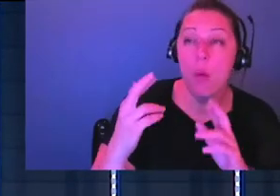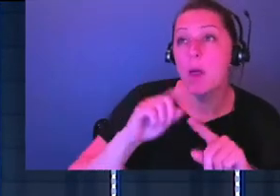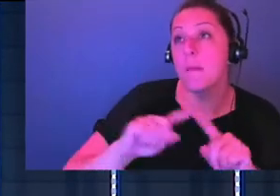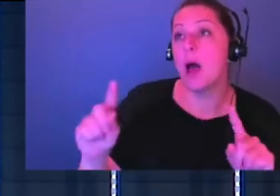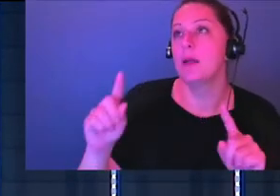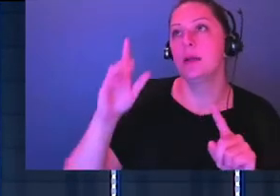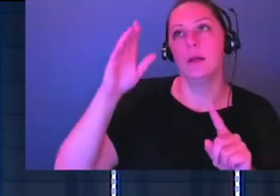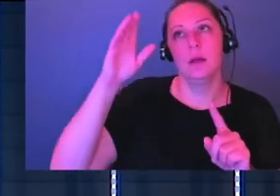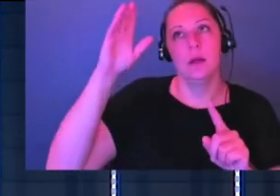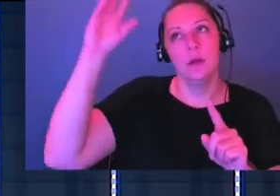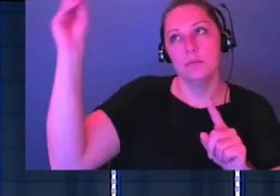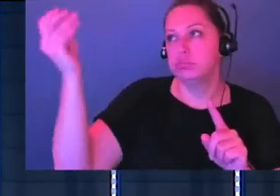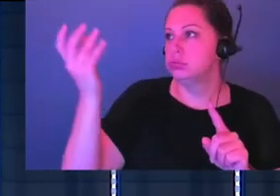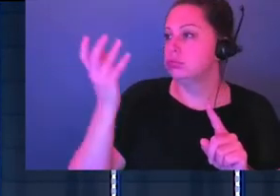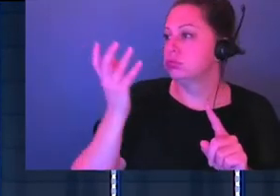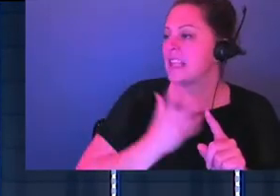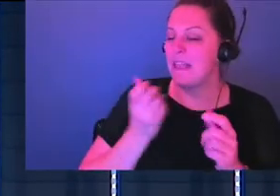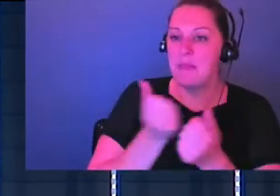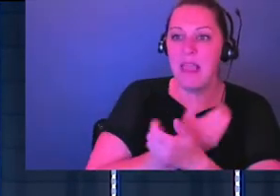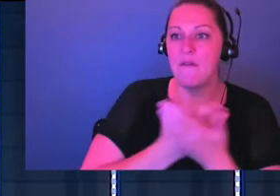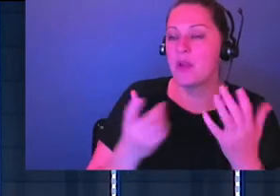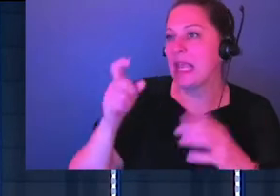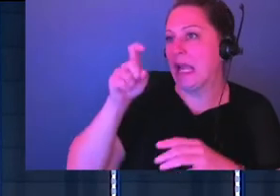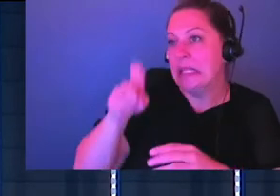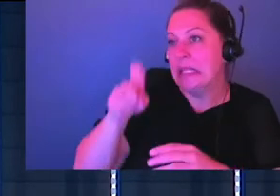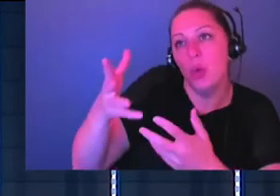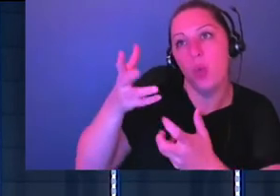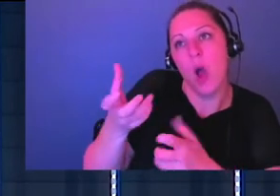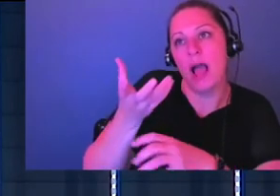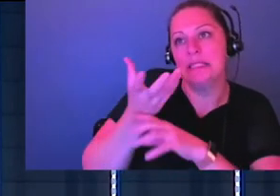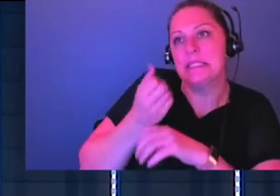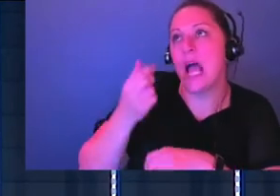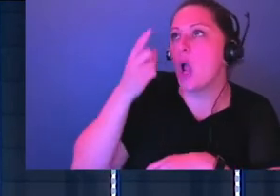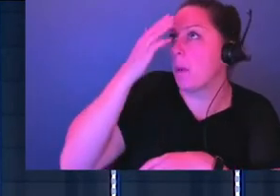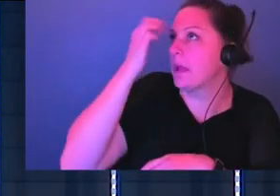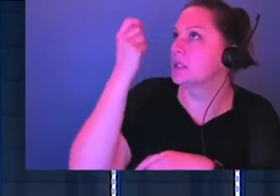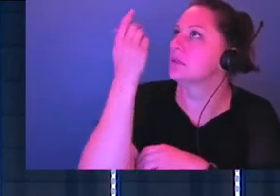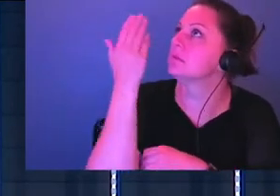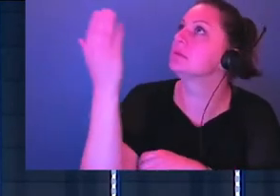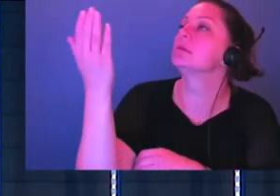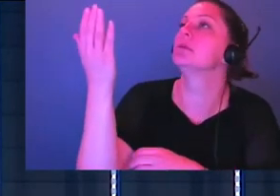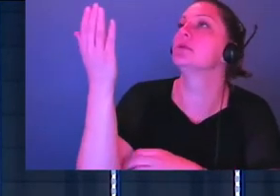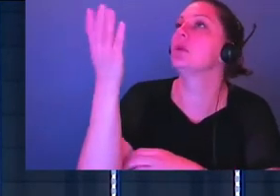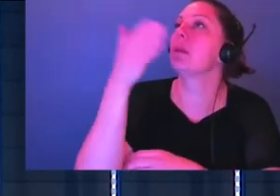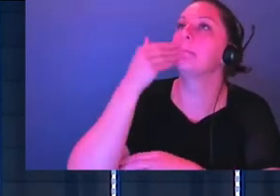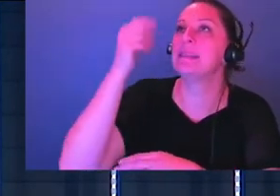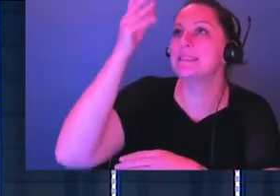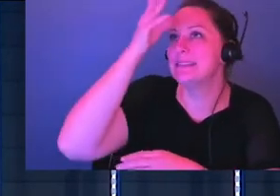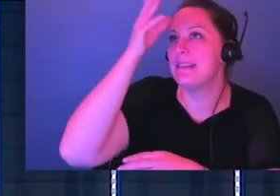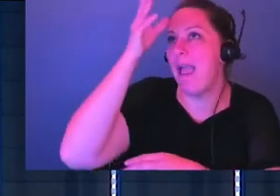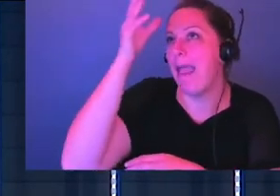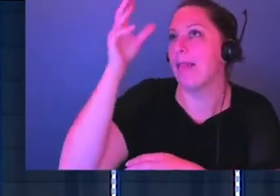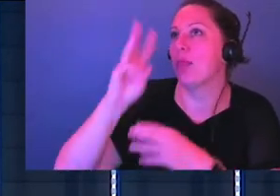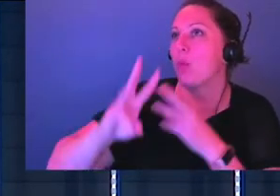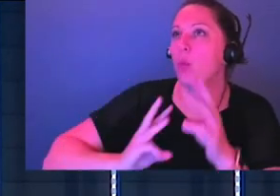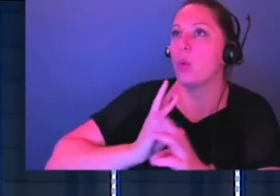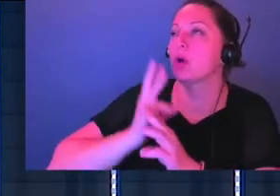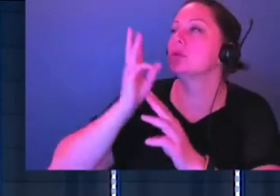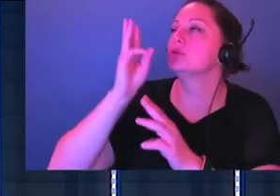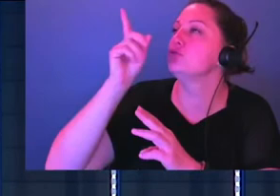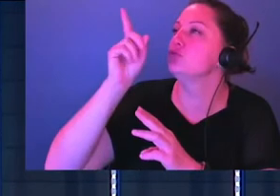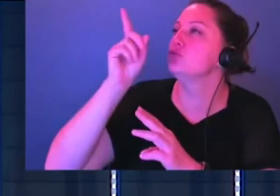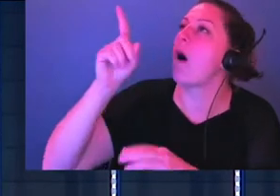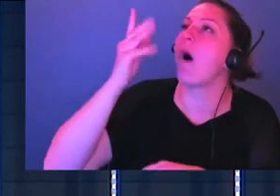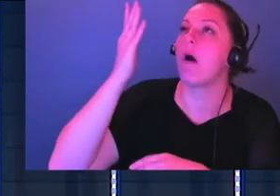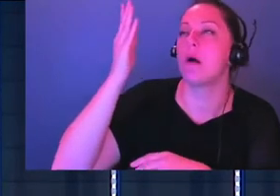like you're giving me everything that I need, want, desire, because you are so good. I'm going to praise you like you're the best dad in the world because you are. I'm going to praise